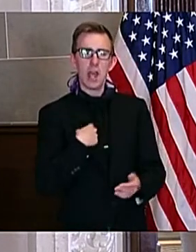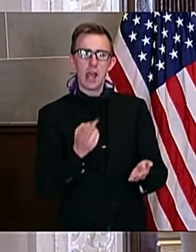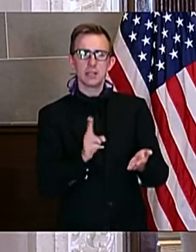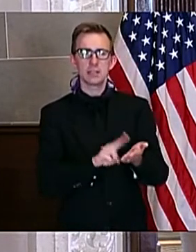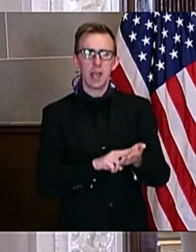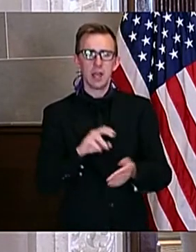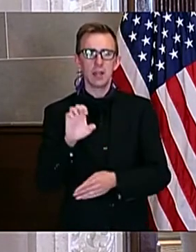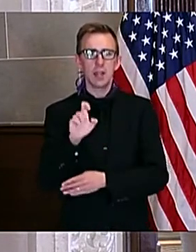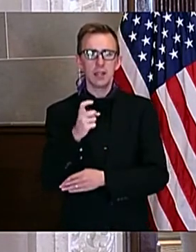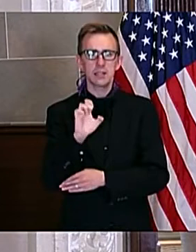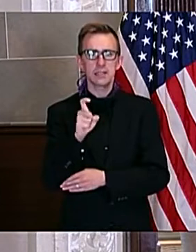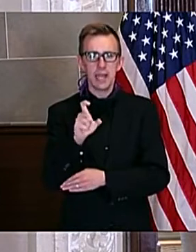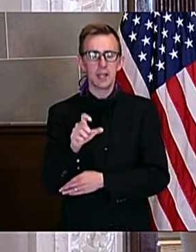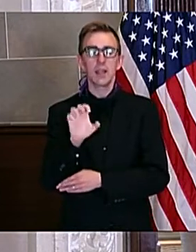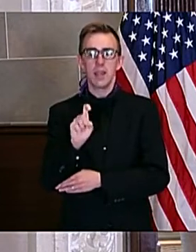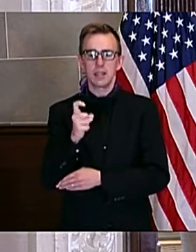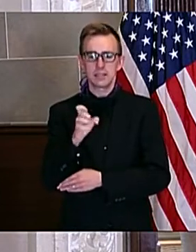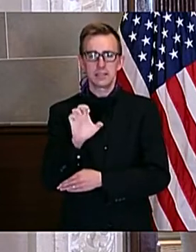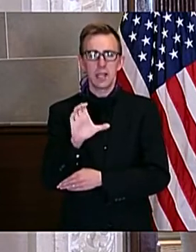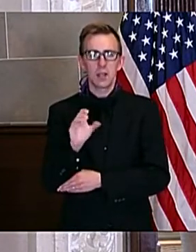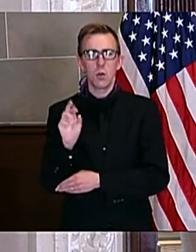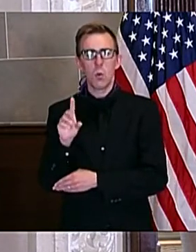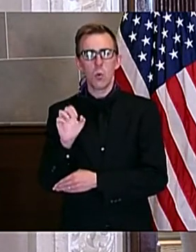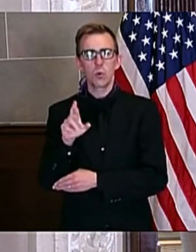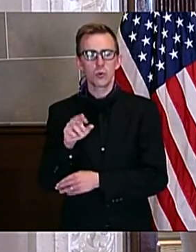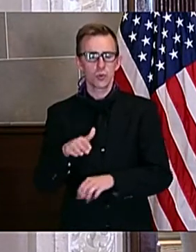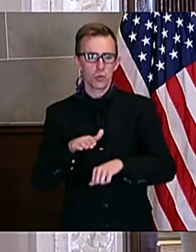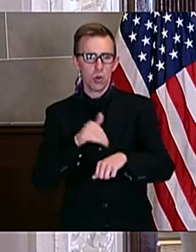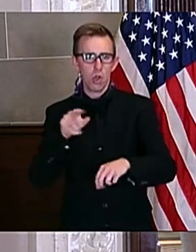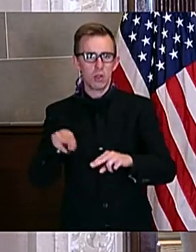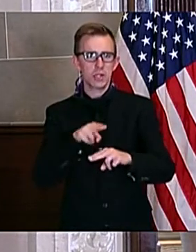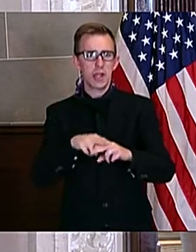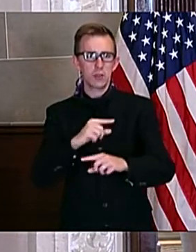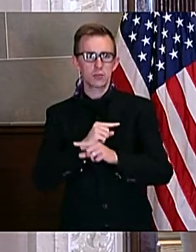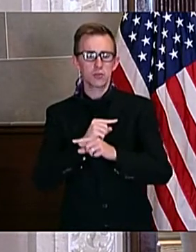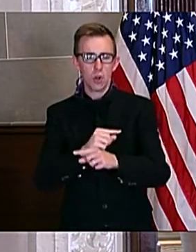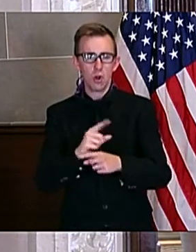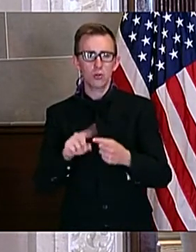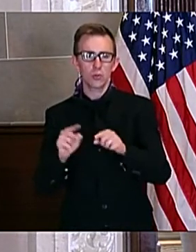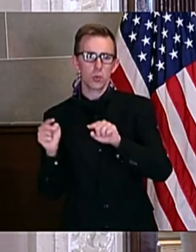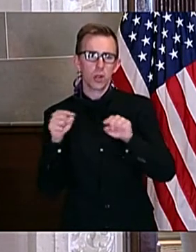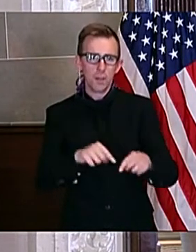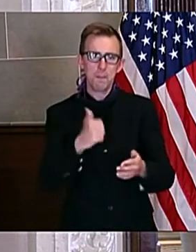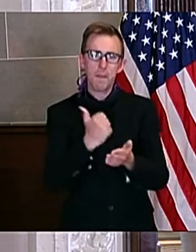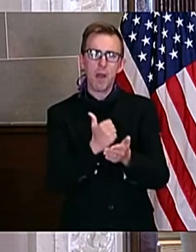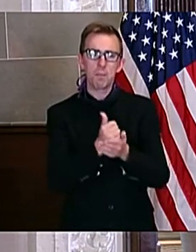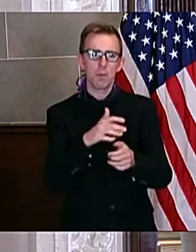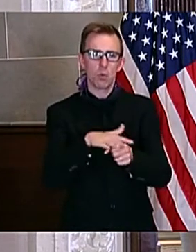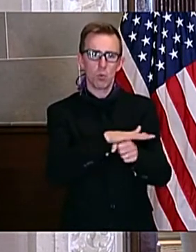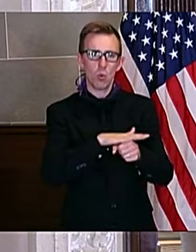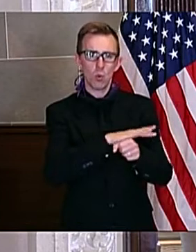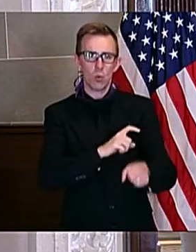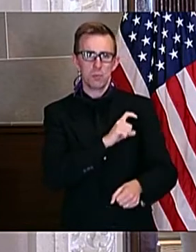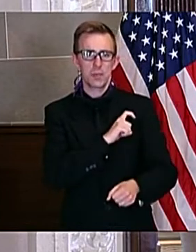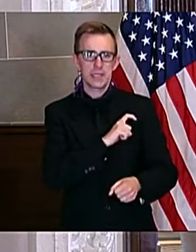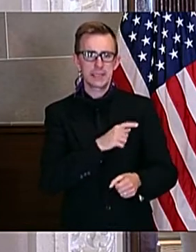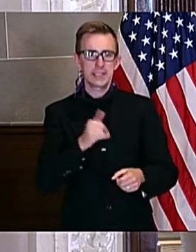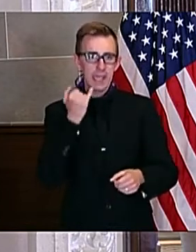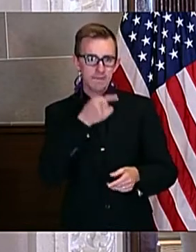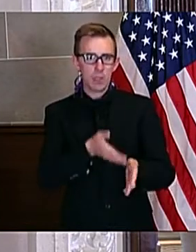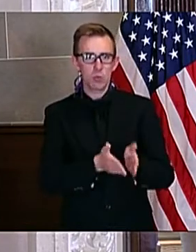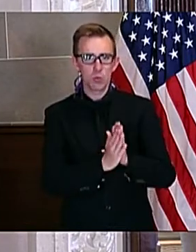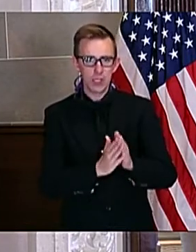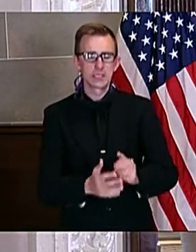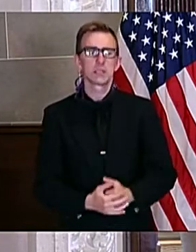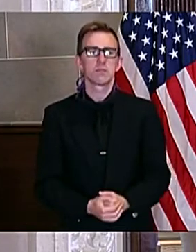executive order activating the Missouri National Guard to assist local authorities at their request. At this